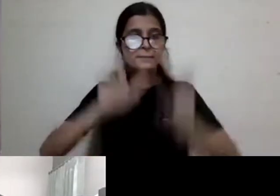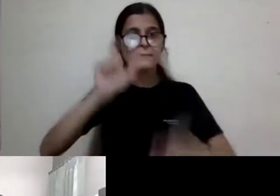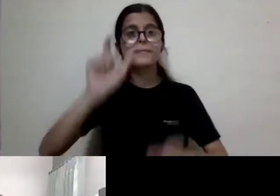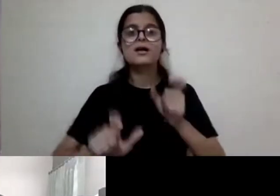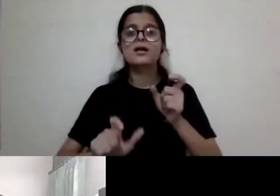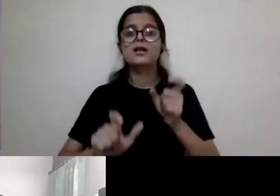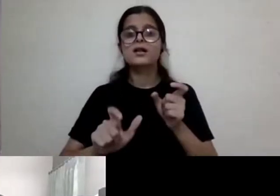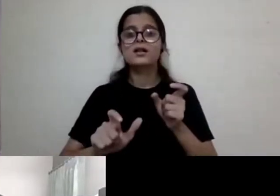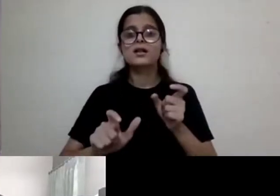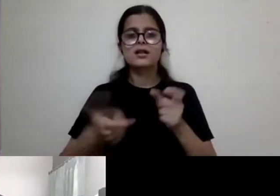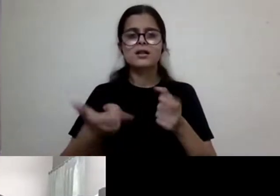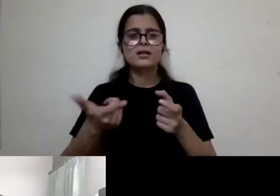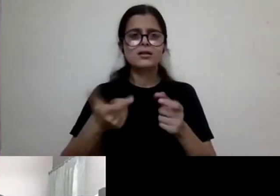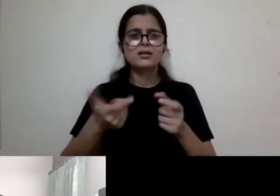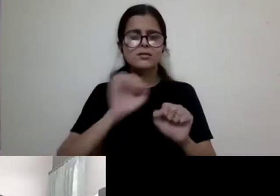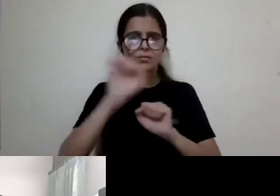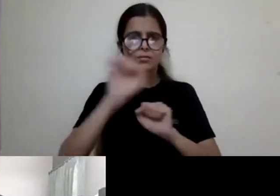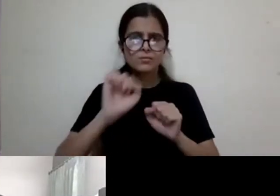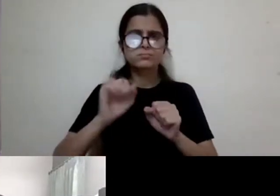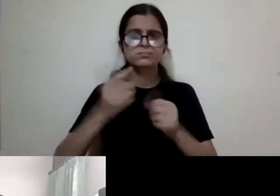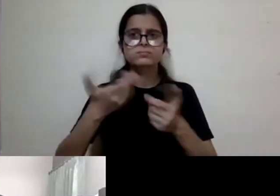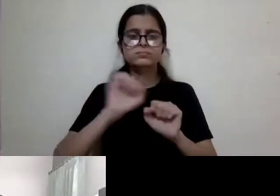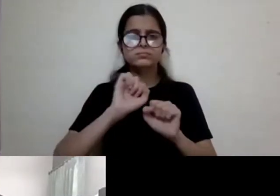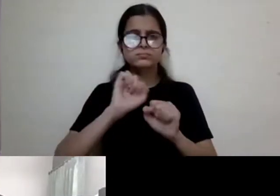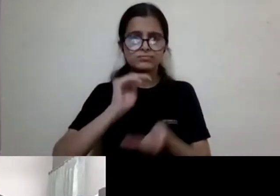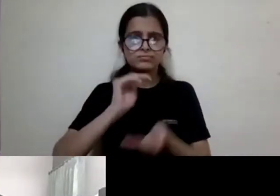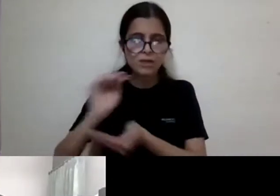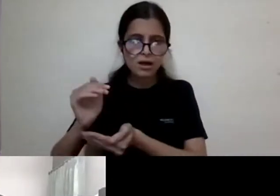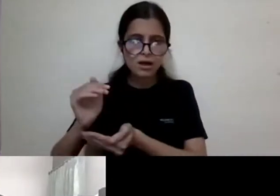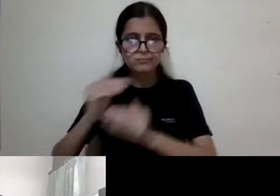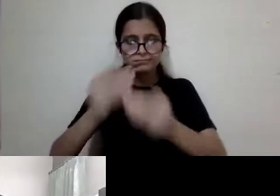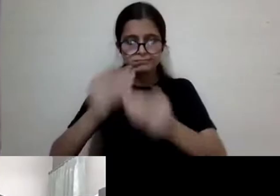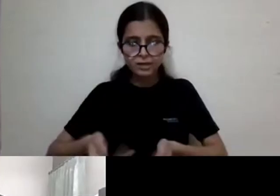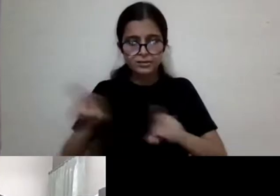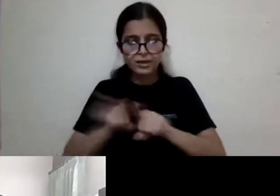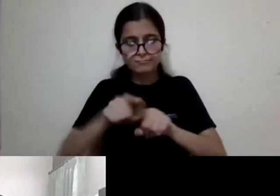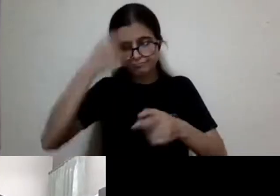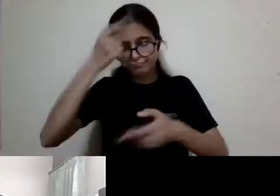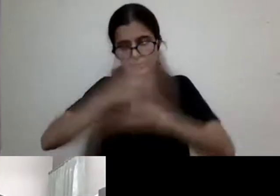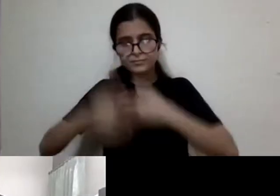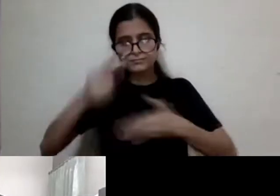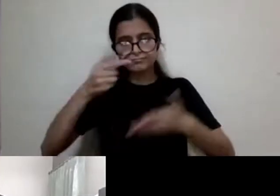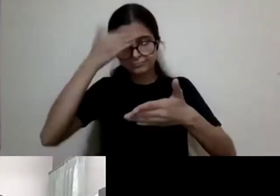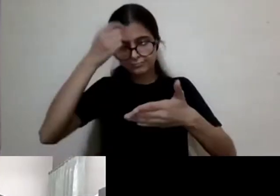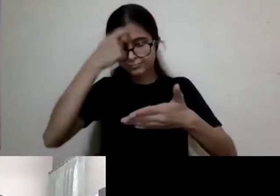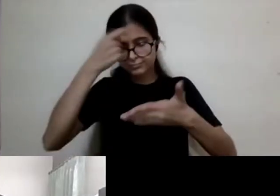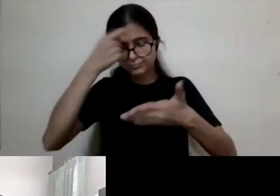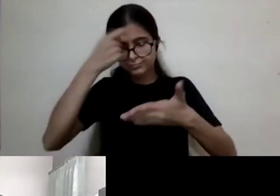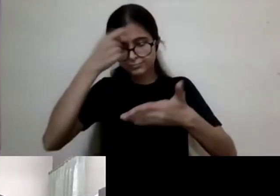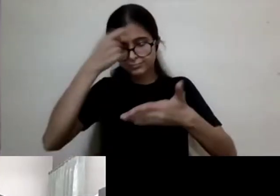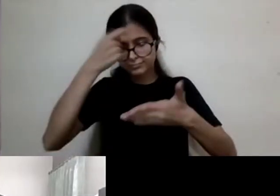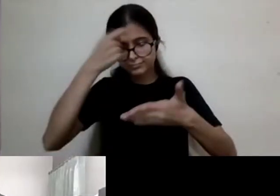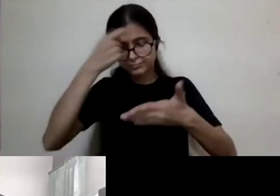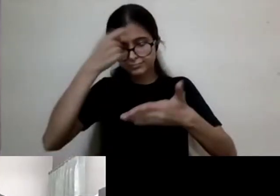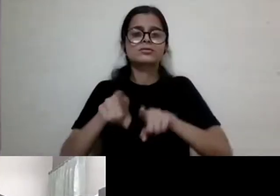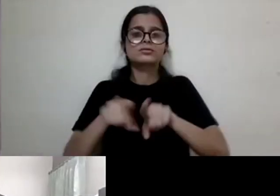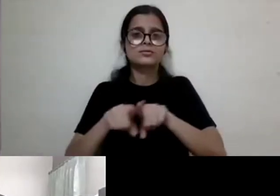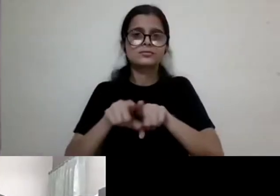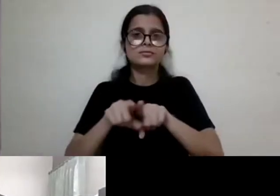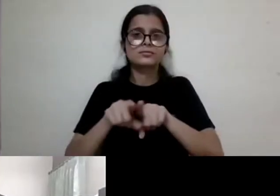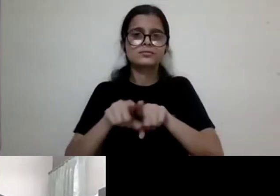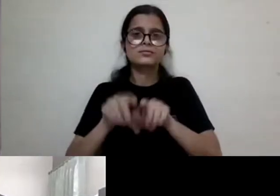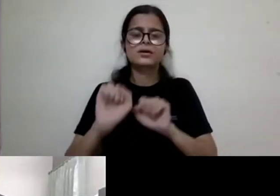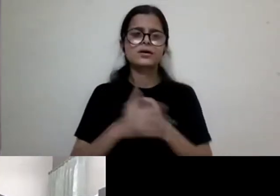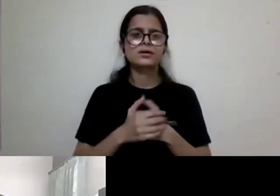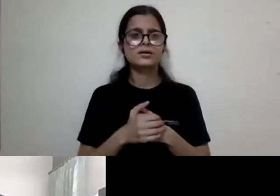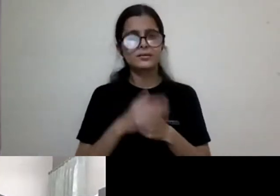who are about to have children, uh, on issues around disability. Um, so for example, in pre-implantation, uh,